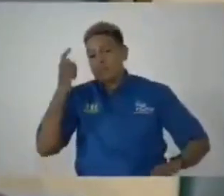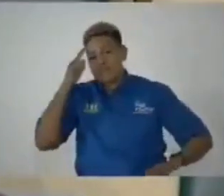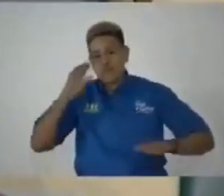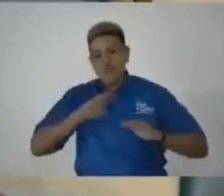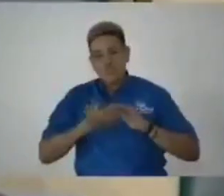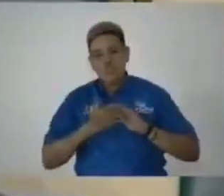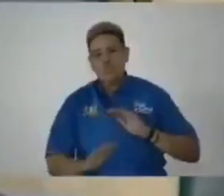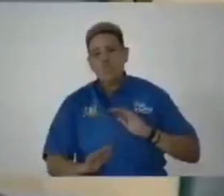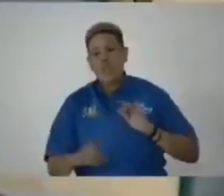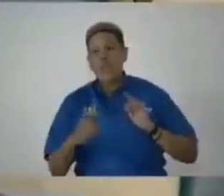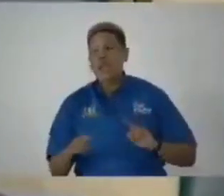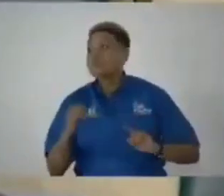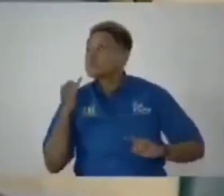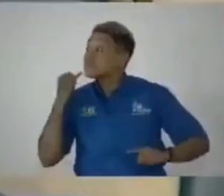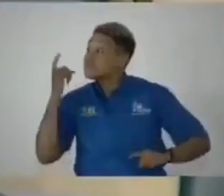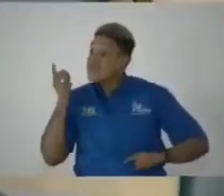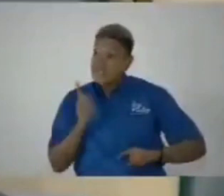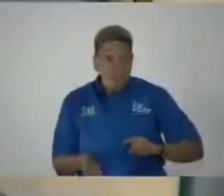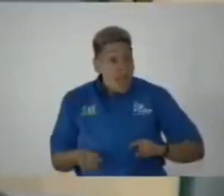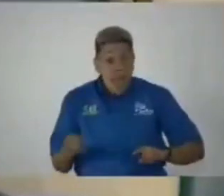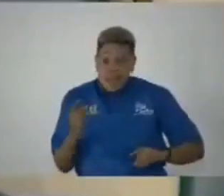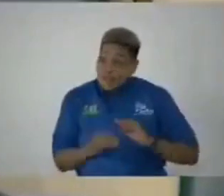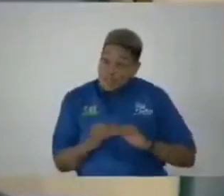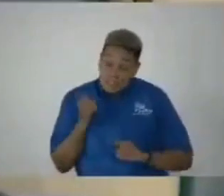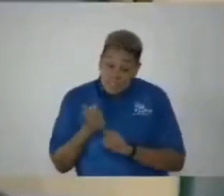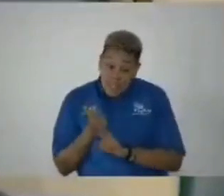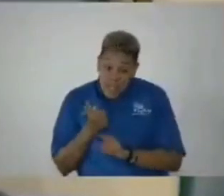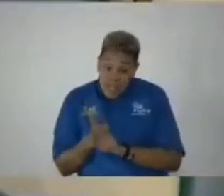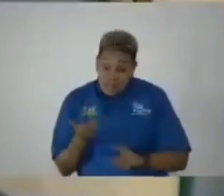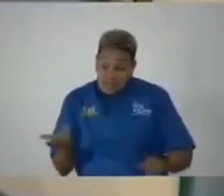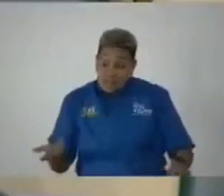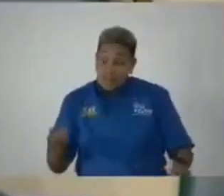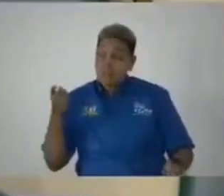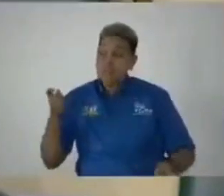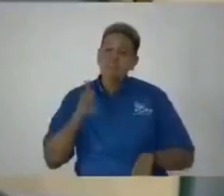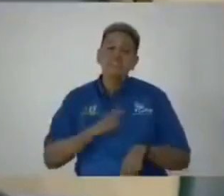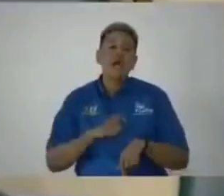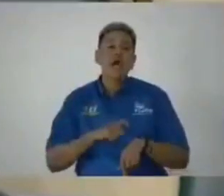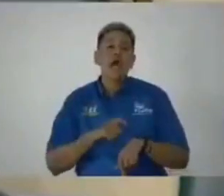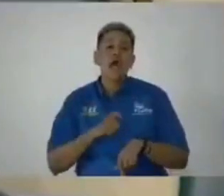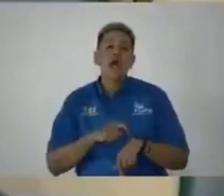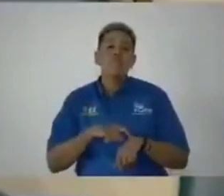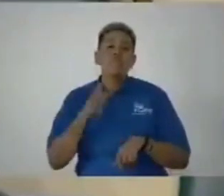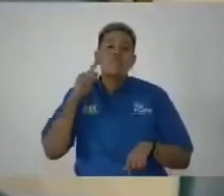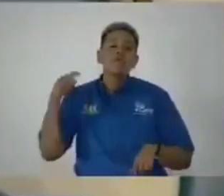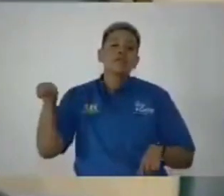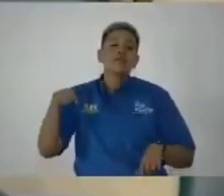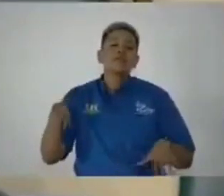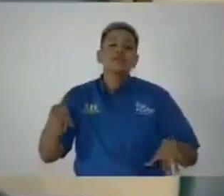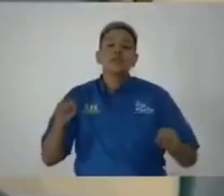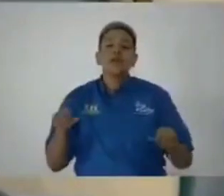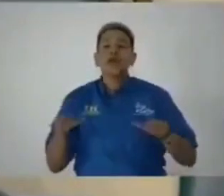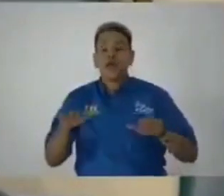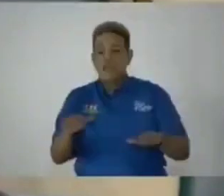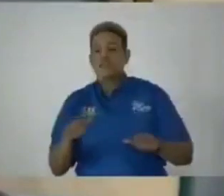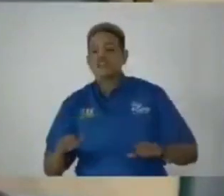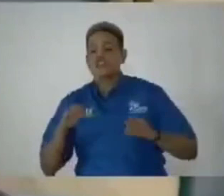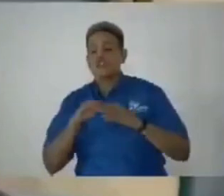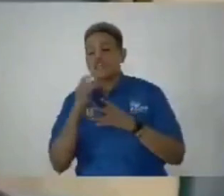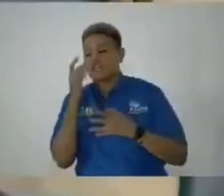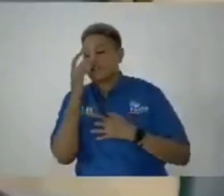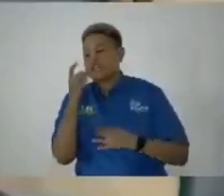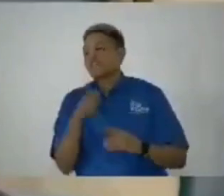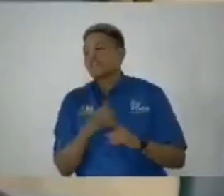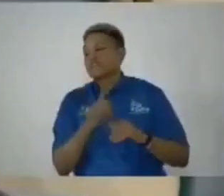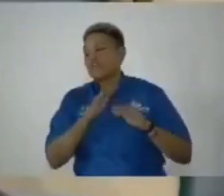Jamaica. And if it can't get its act together, it is time for them to take action in the interest